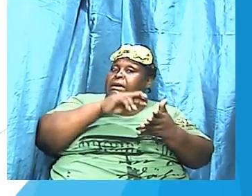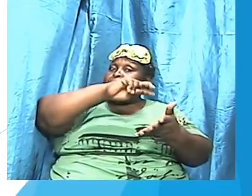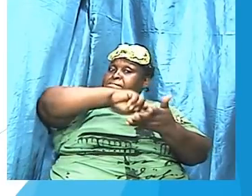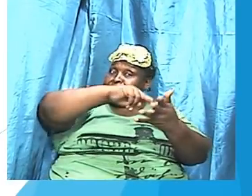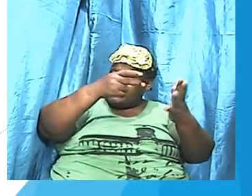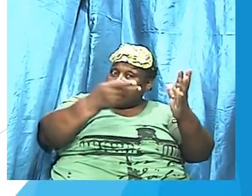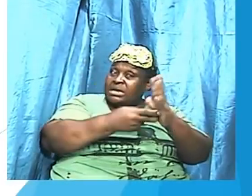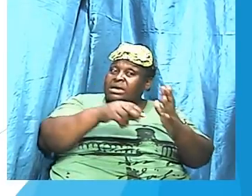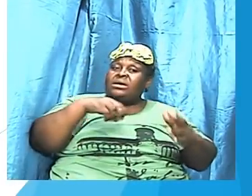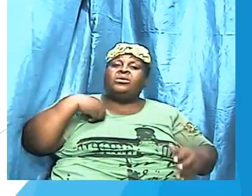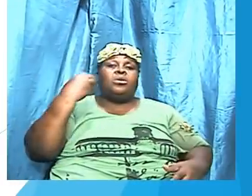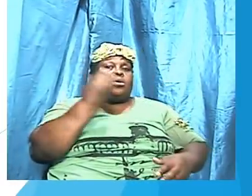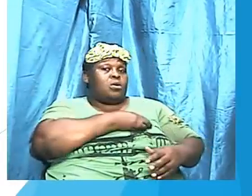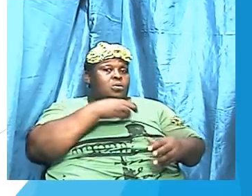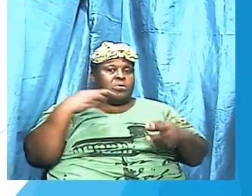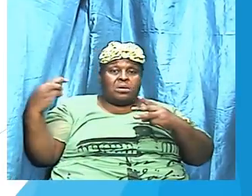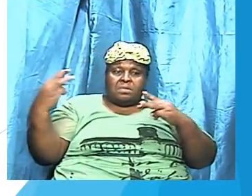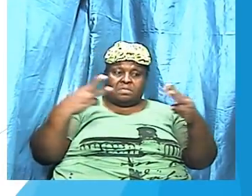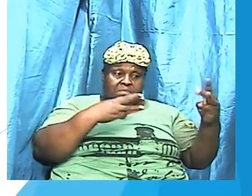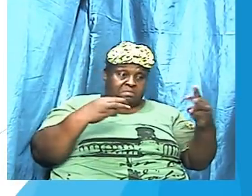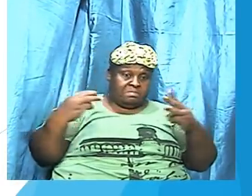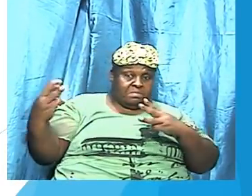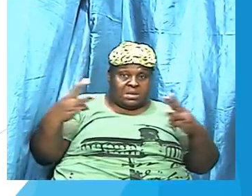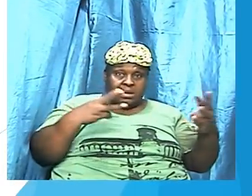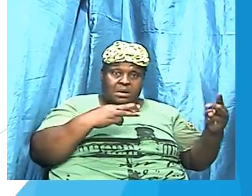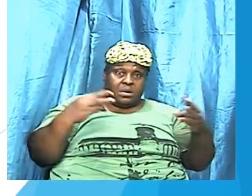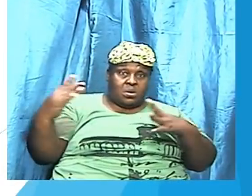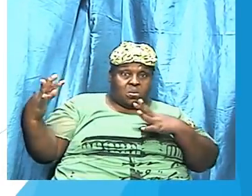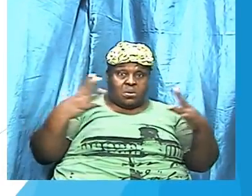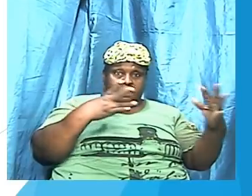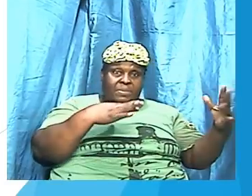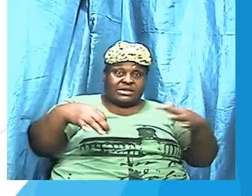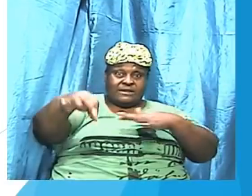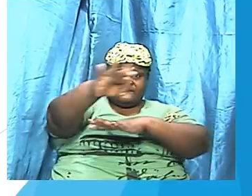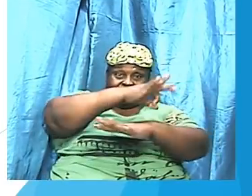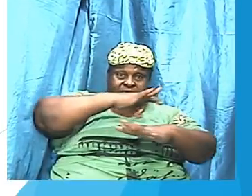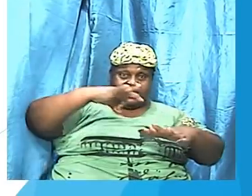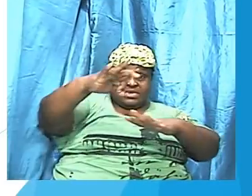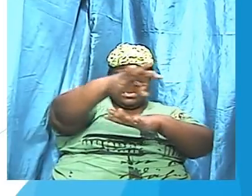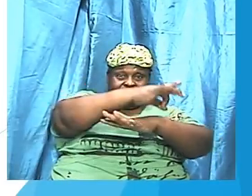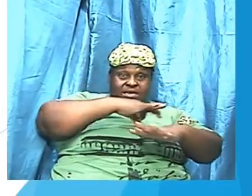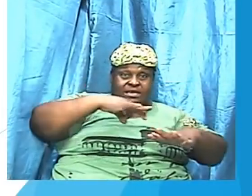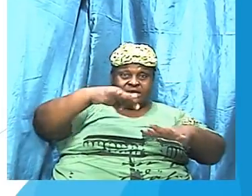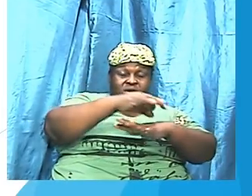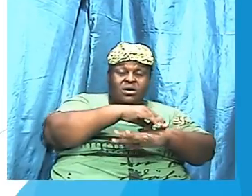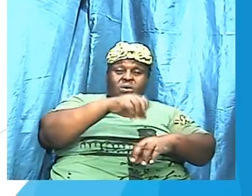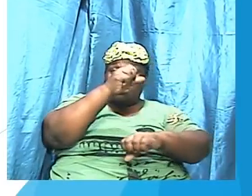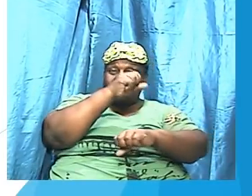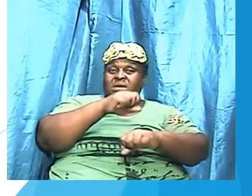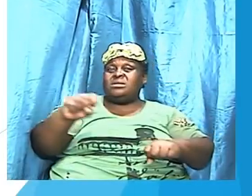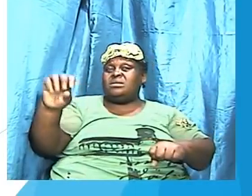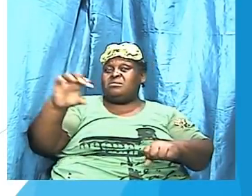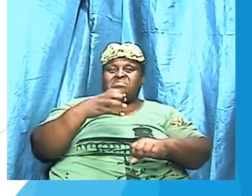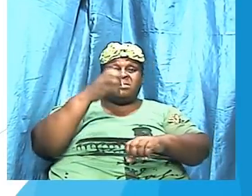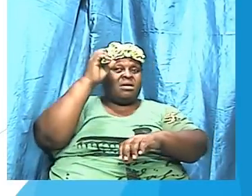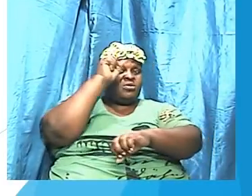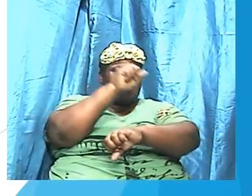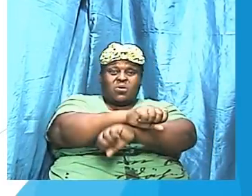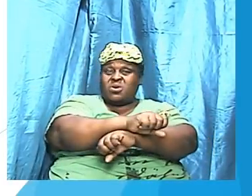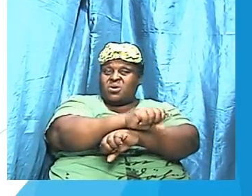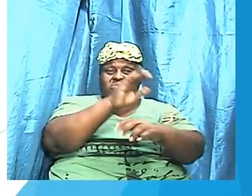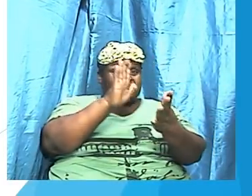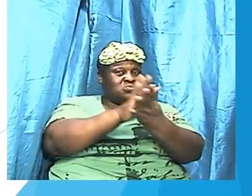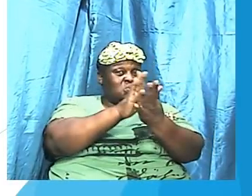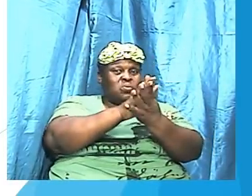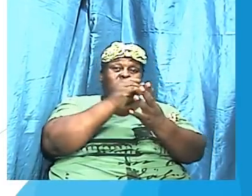our battlefields. All of us have battlefields at work, or school, or home, or wherever it